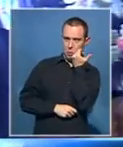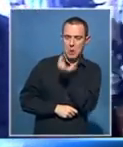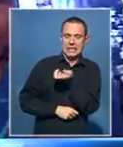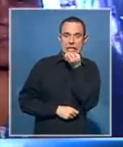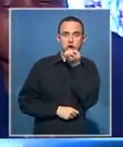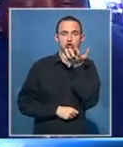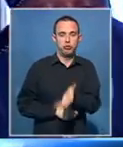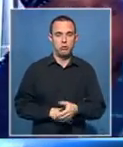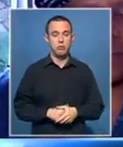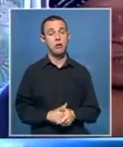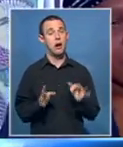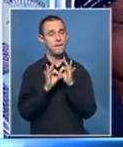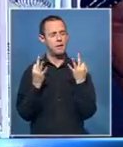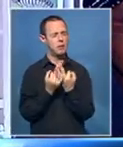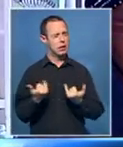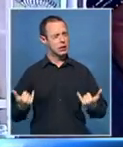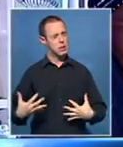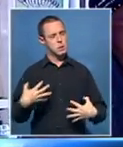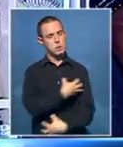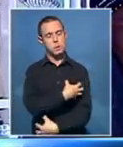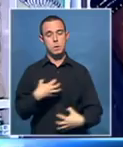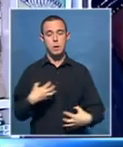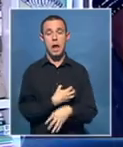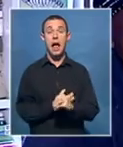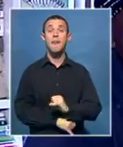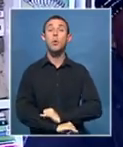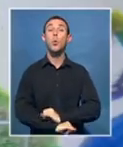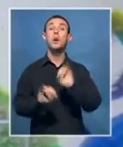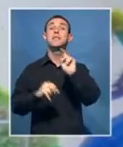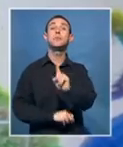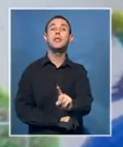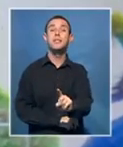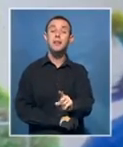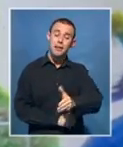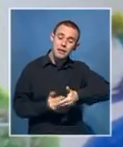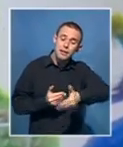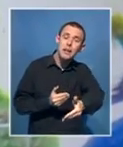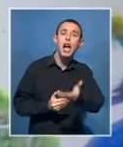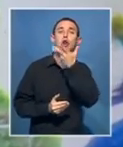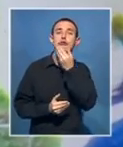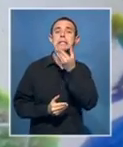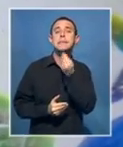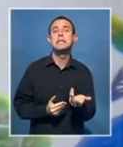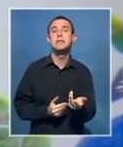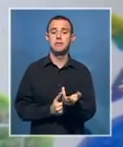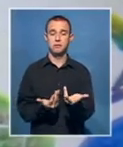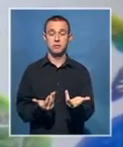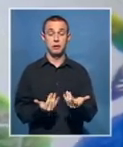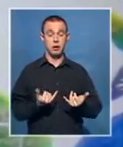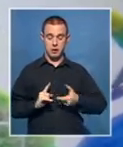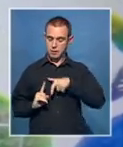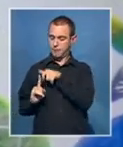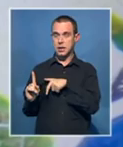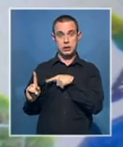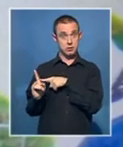A family in pain, all the worse on the eve of Christmas. Johanna Mtatoa prepared a meal for the